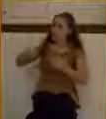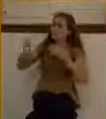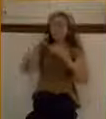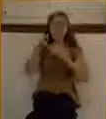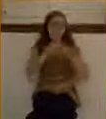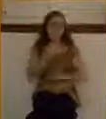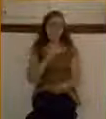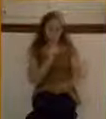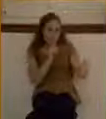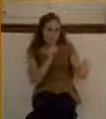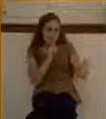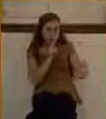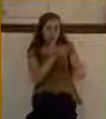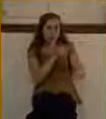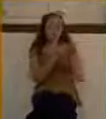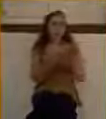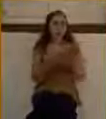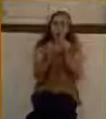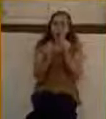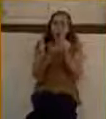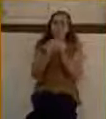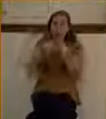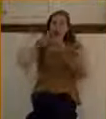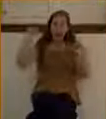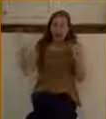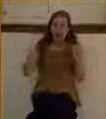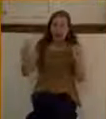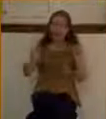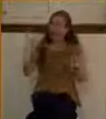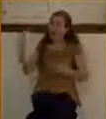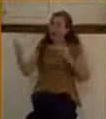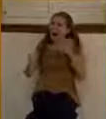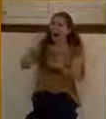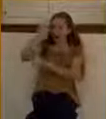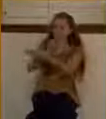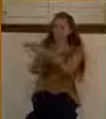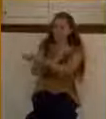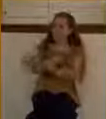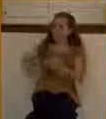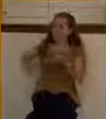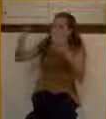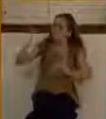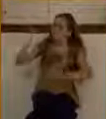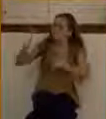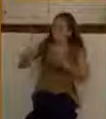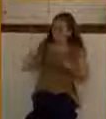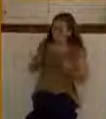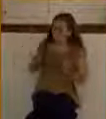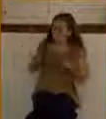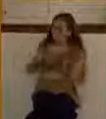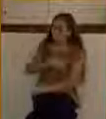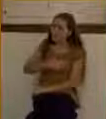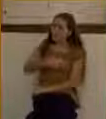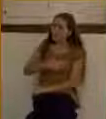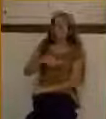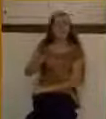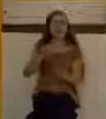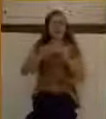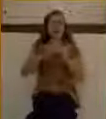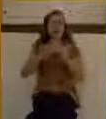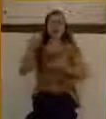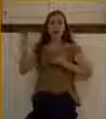but he cried out the more a great deal. Thou son of David, have mercy on me. When he starts crying out,